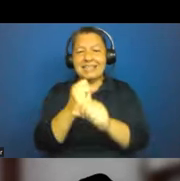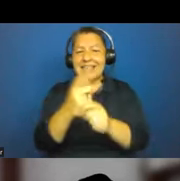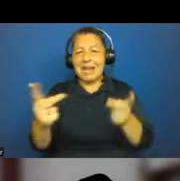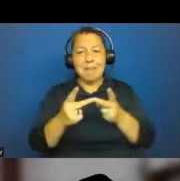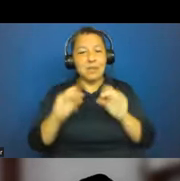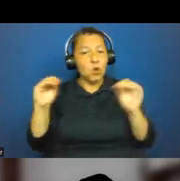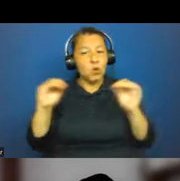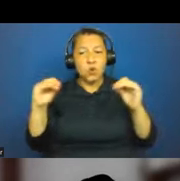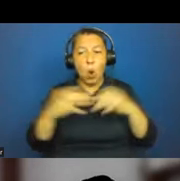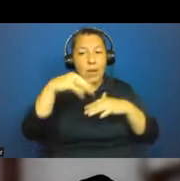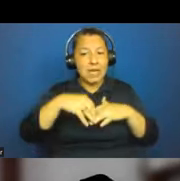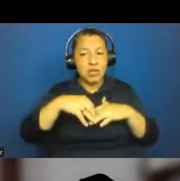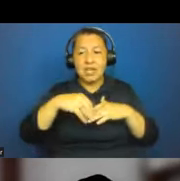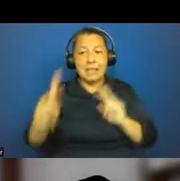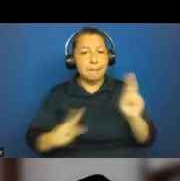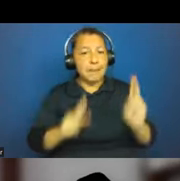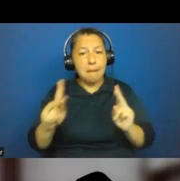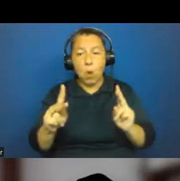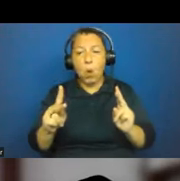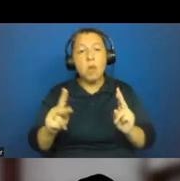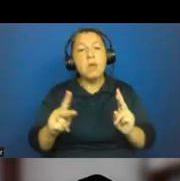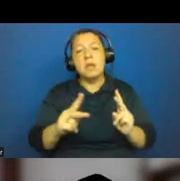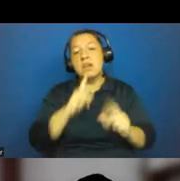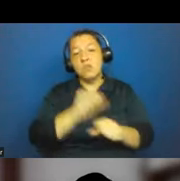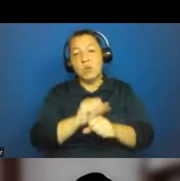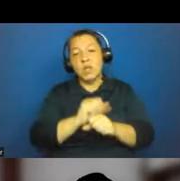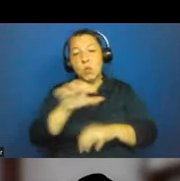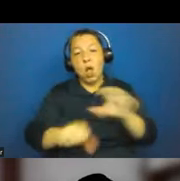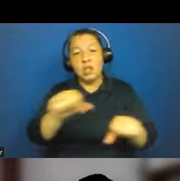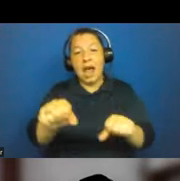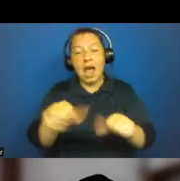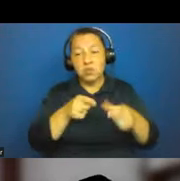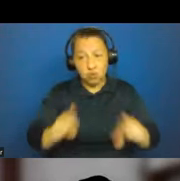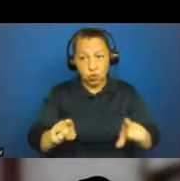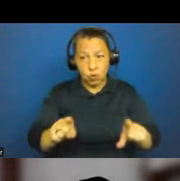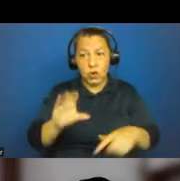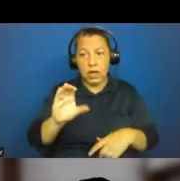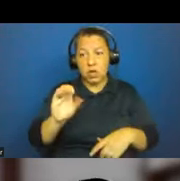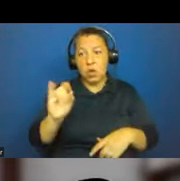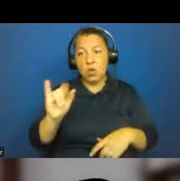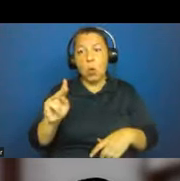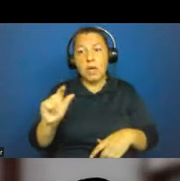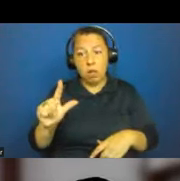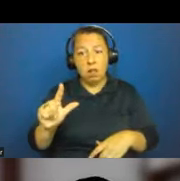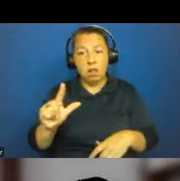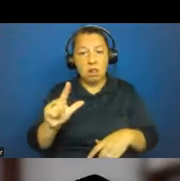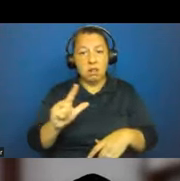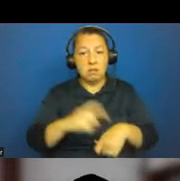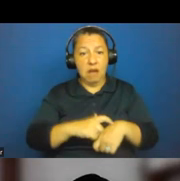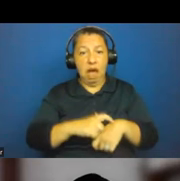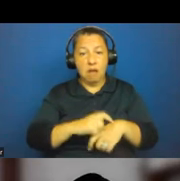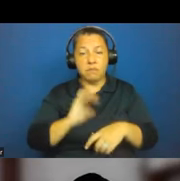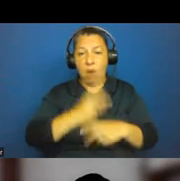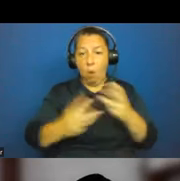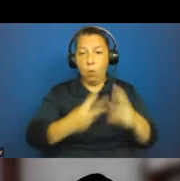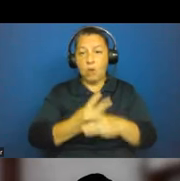population. It effectively was colonized during colonialism. And despite this very recent